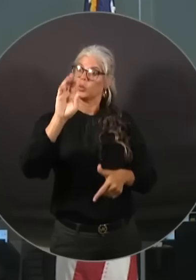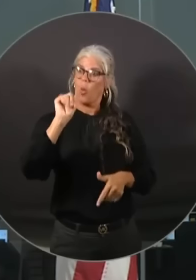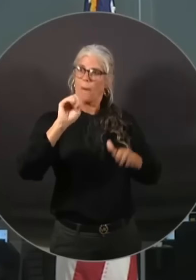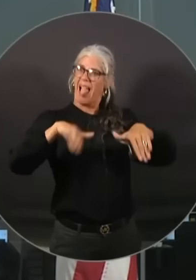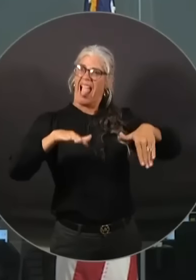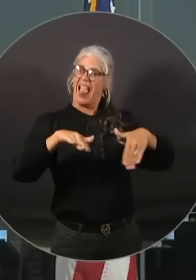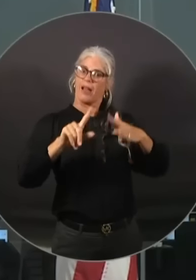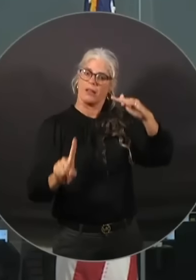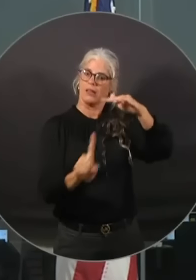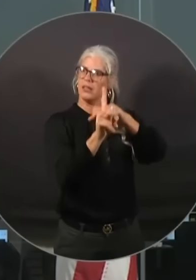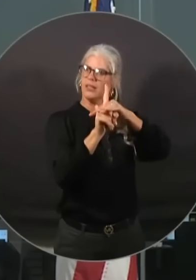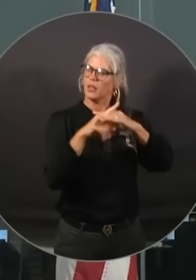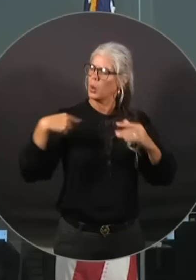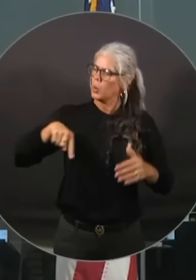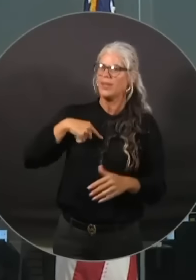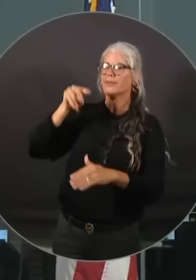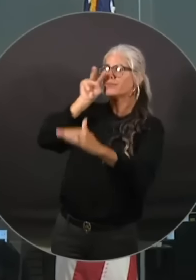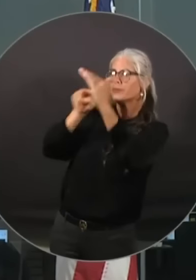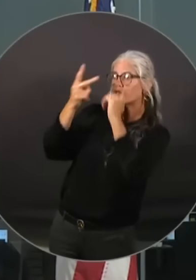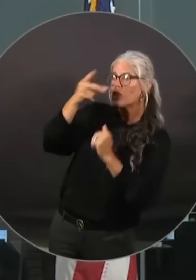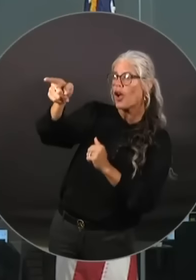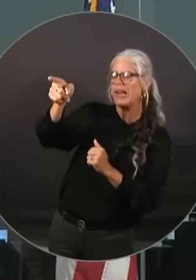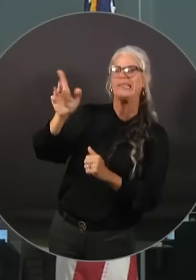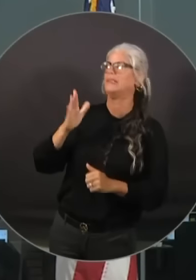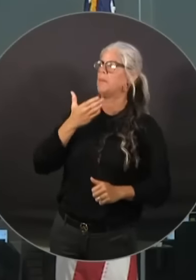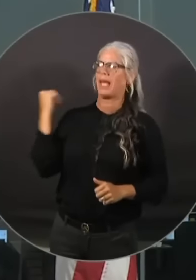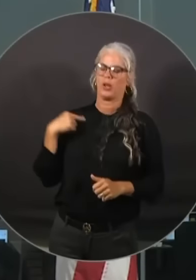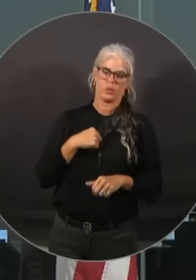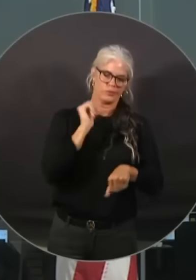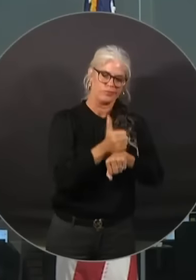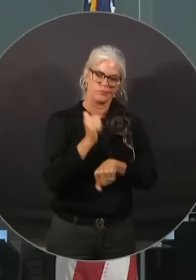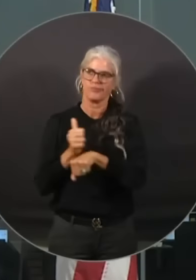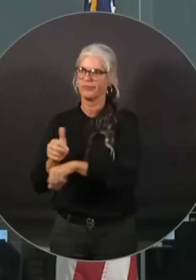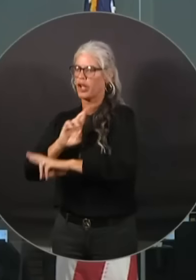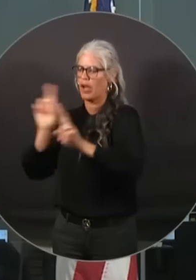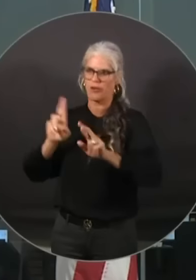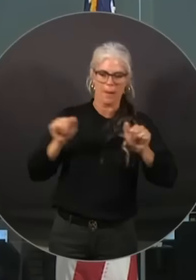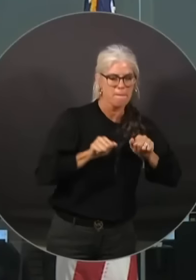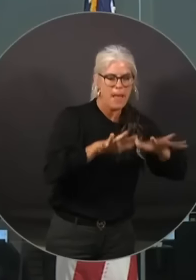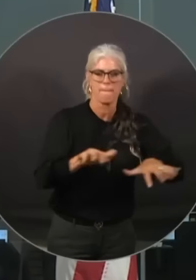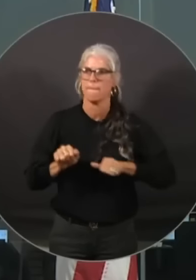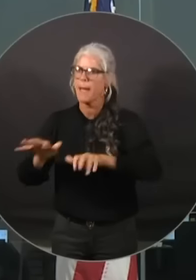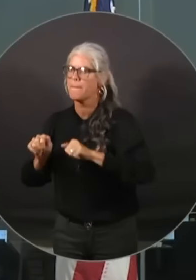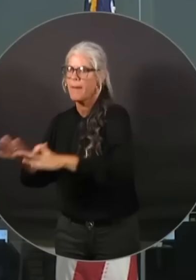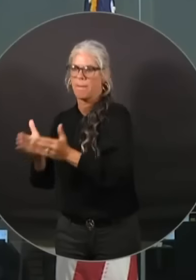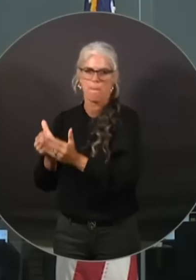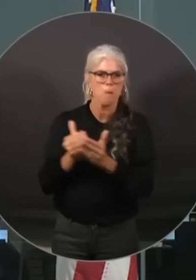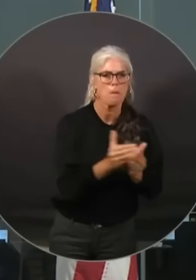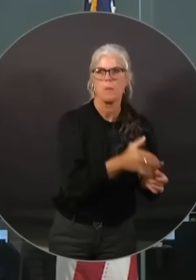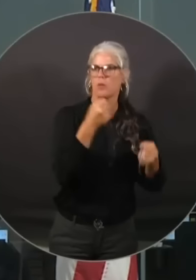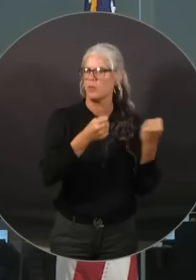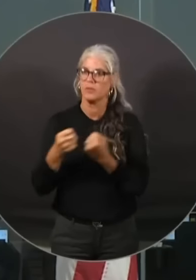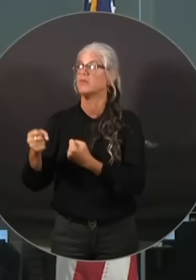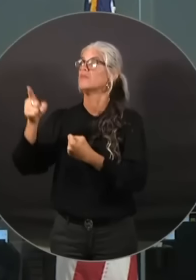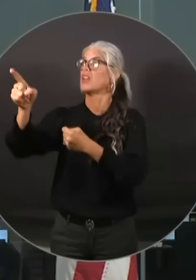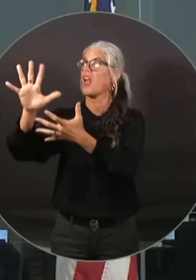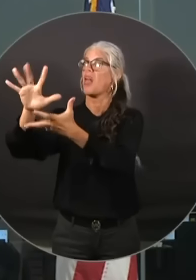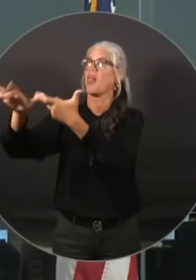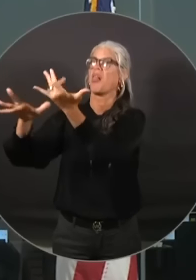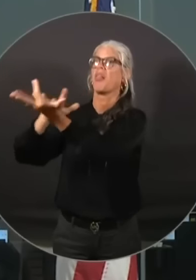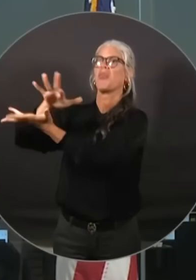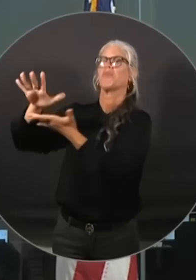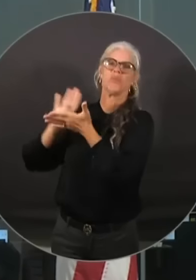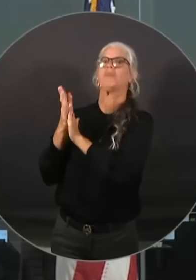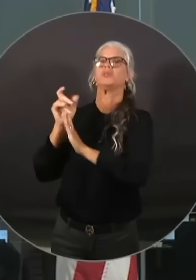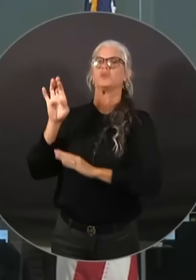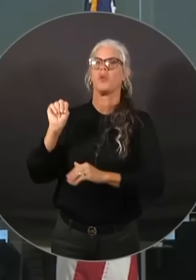happen and so so the preparation's been good and and now we're prepared to respond accordingly okay any questions when do